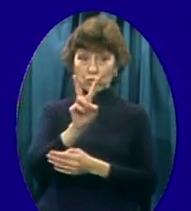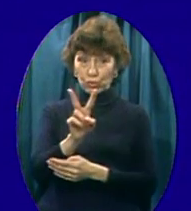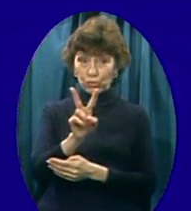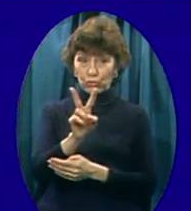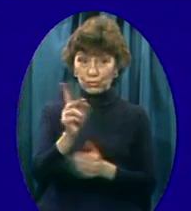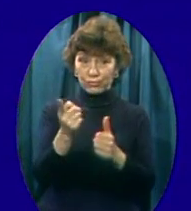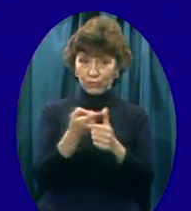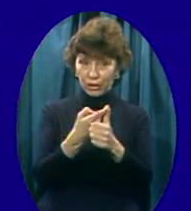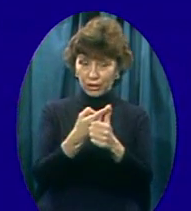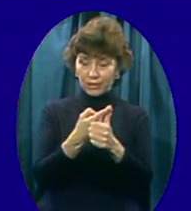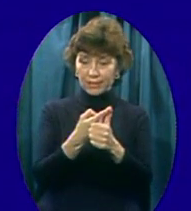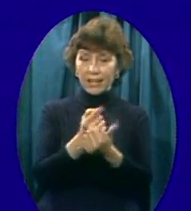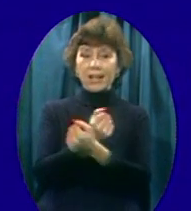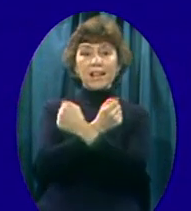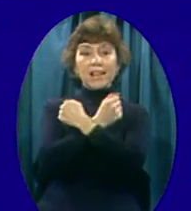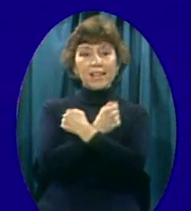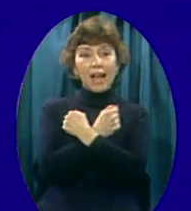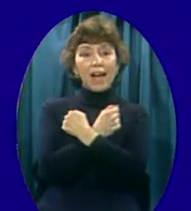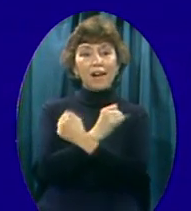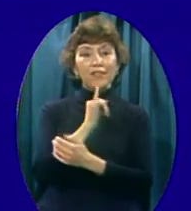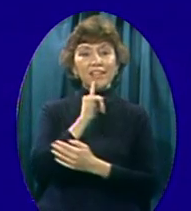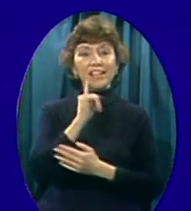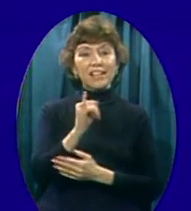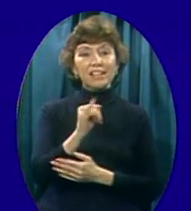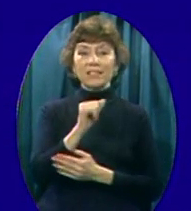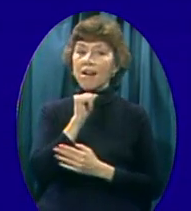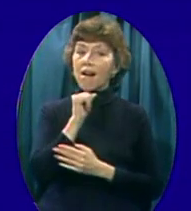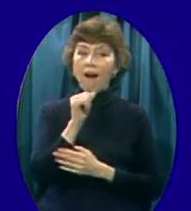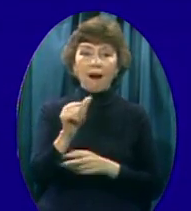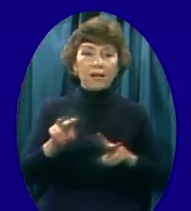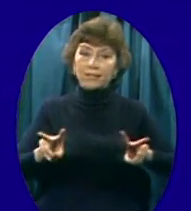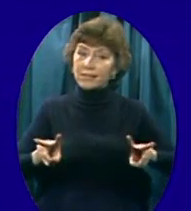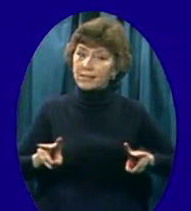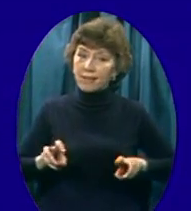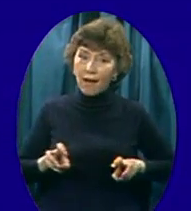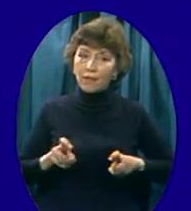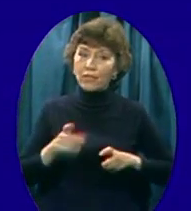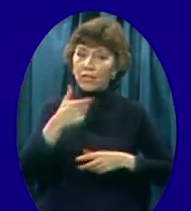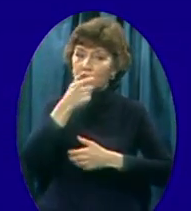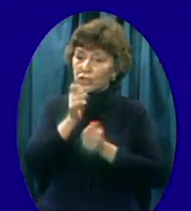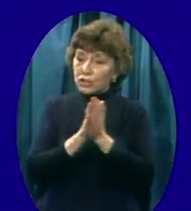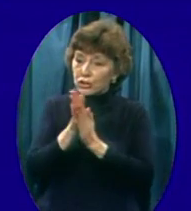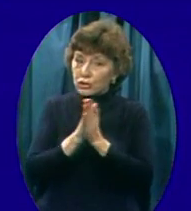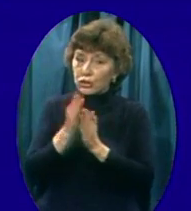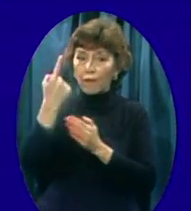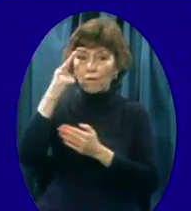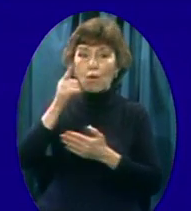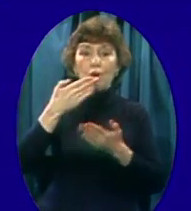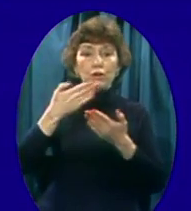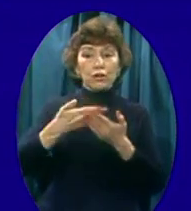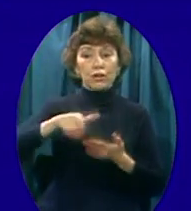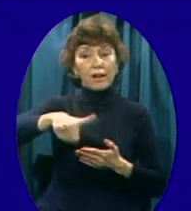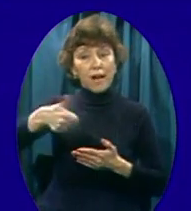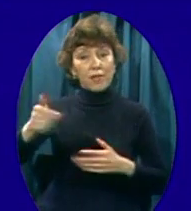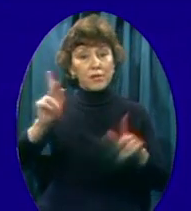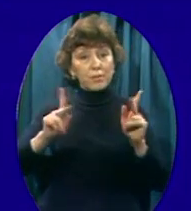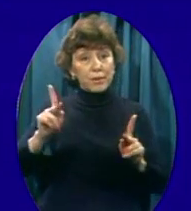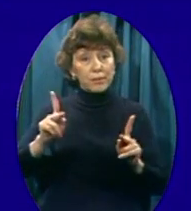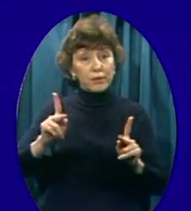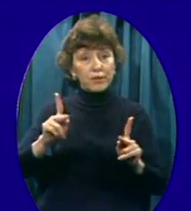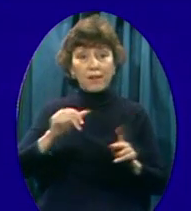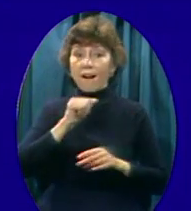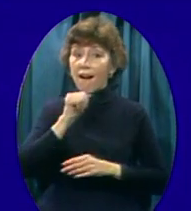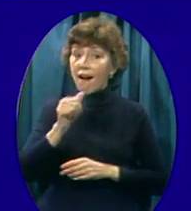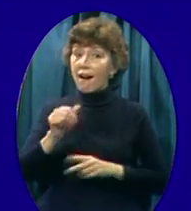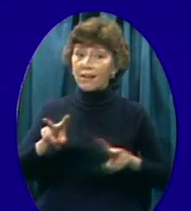First of all Love Love is unselfish concern For the welfare of others Unselfish